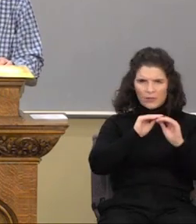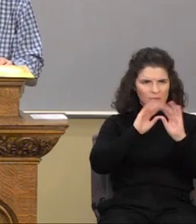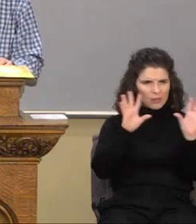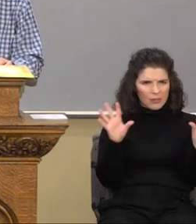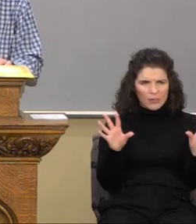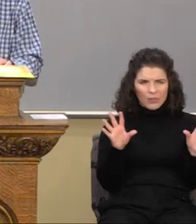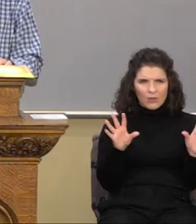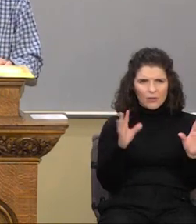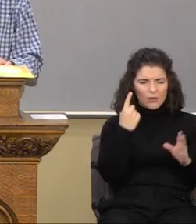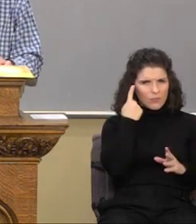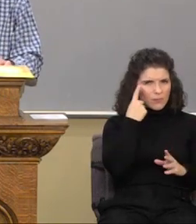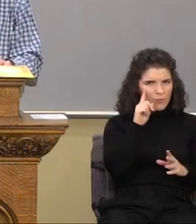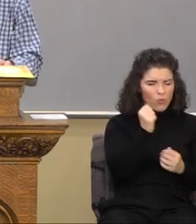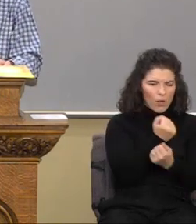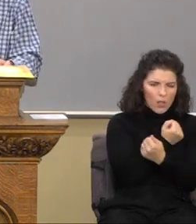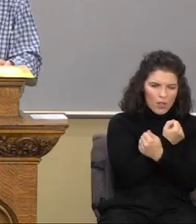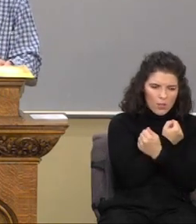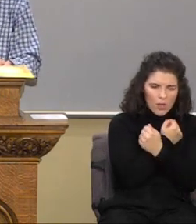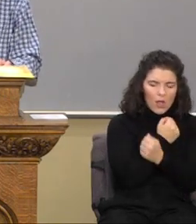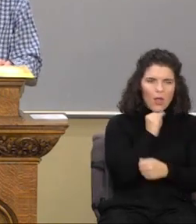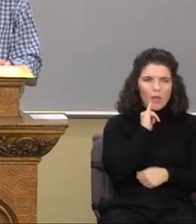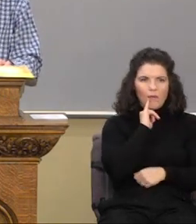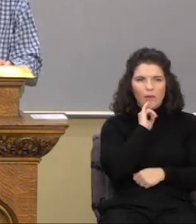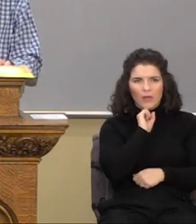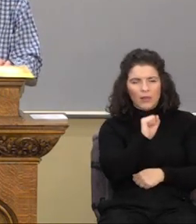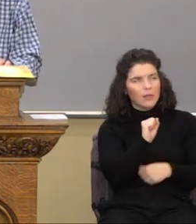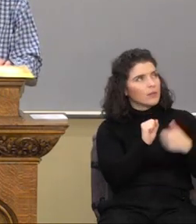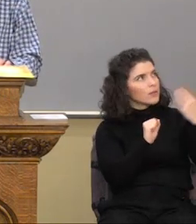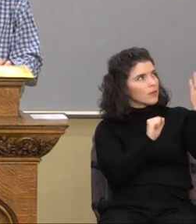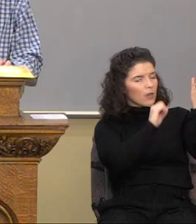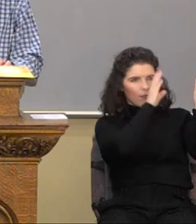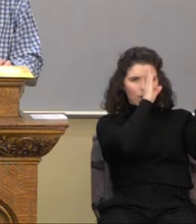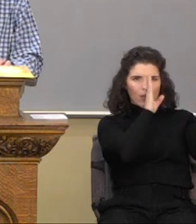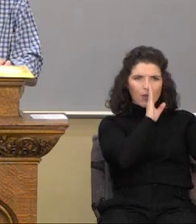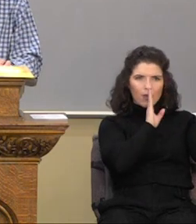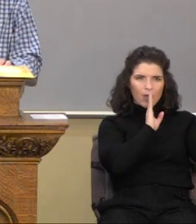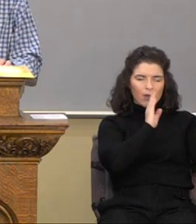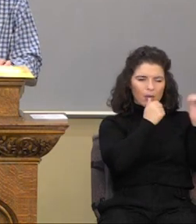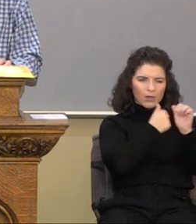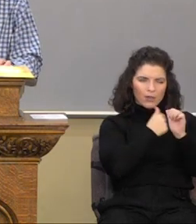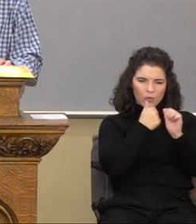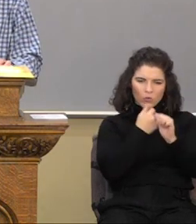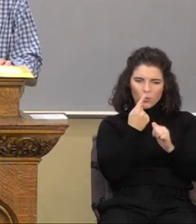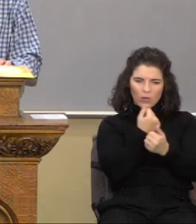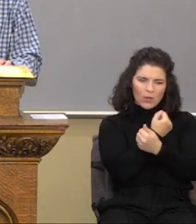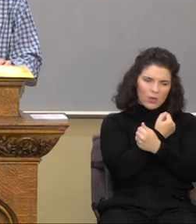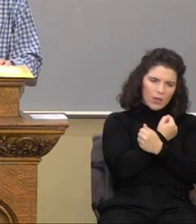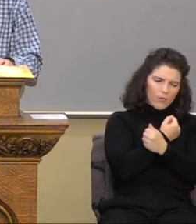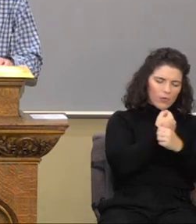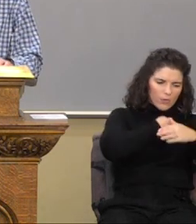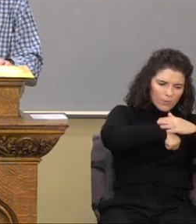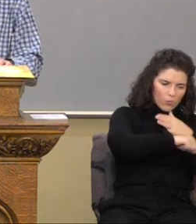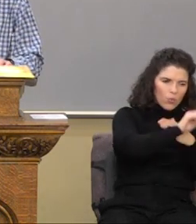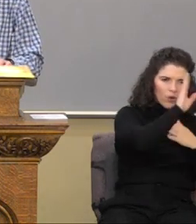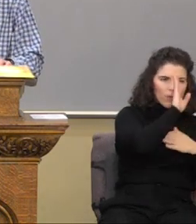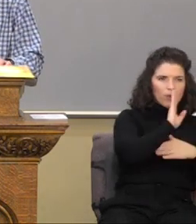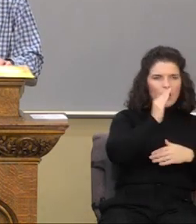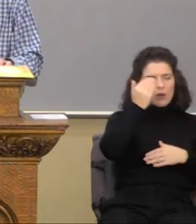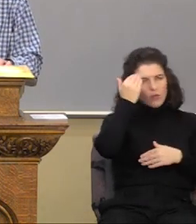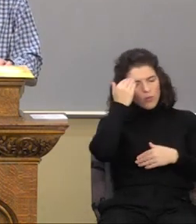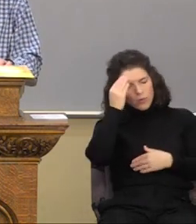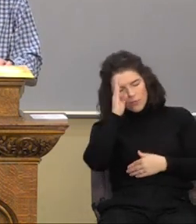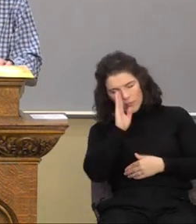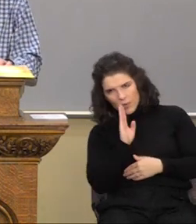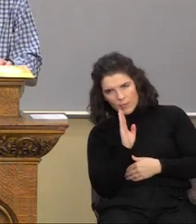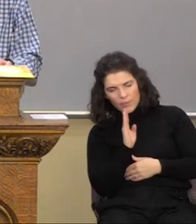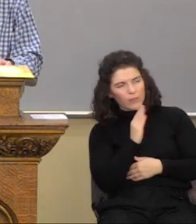For love is of God, and everyone that loveth is born of God and knoweth God. Verse 8. He that loveth not